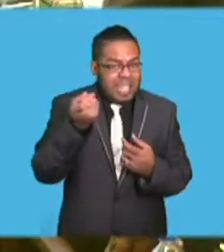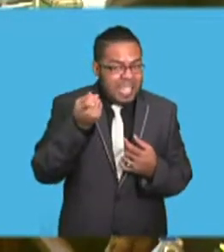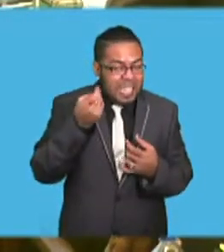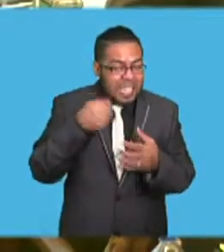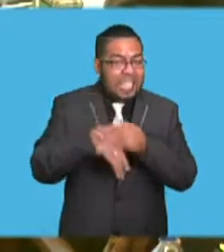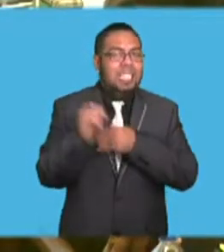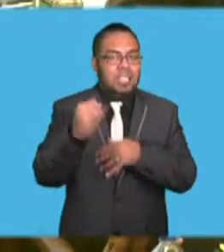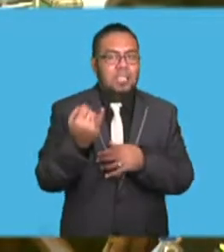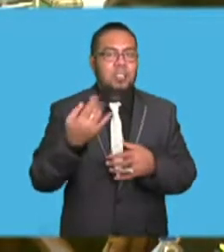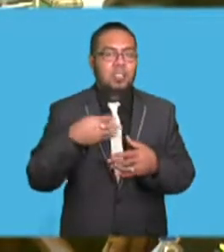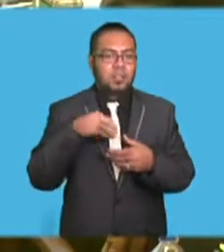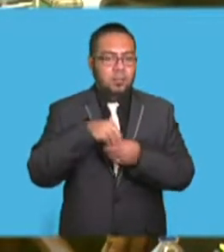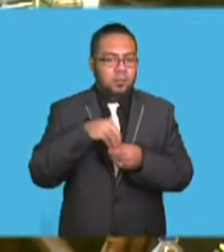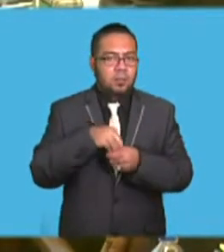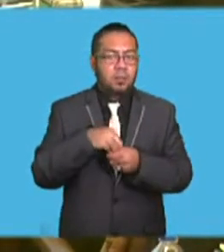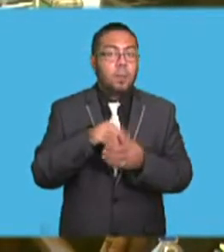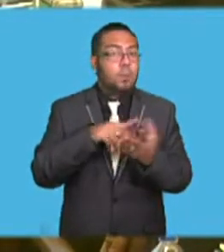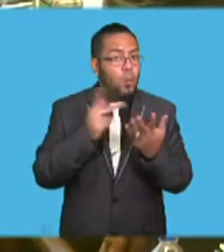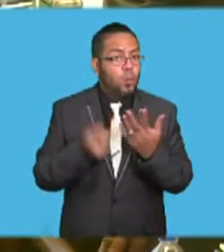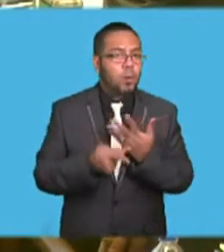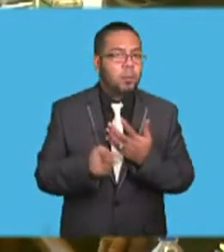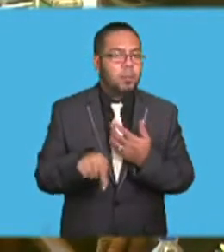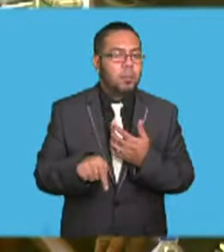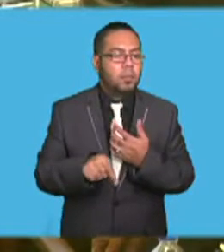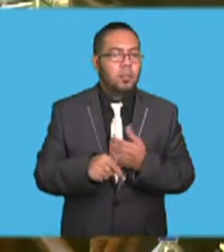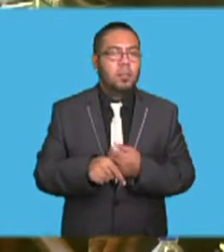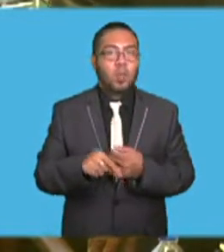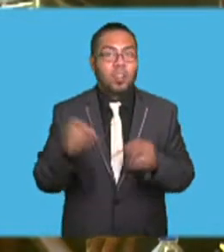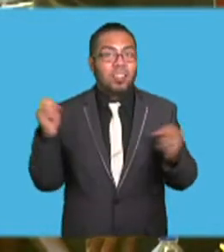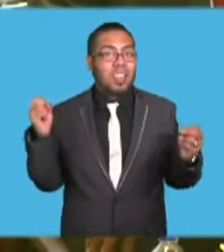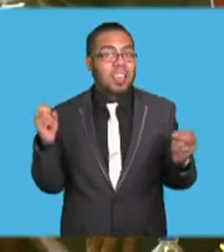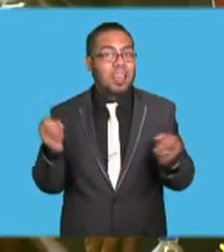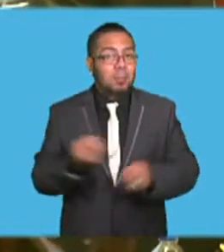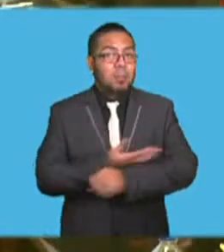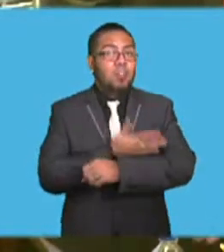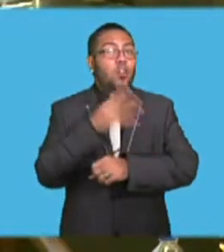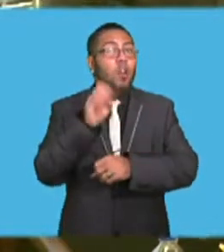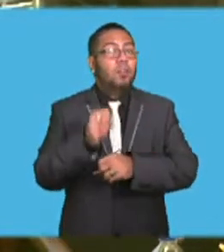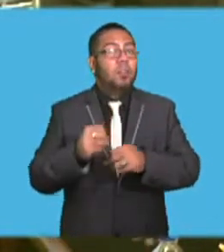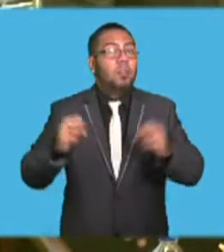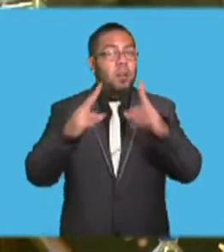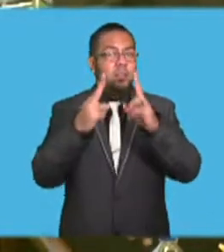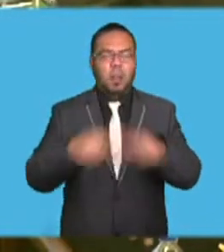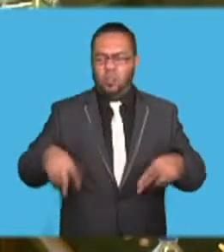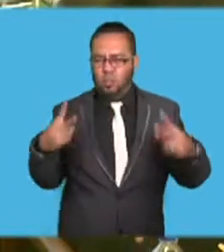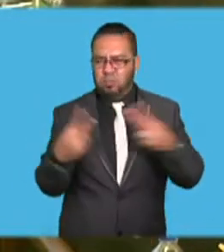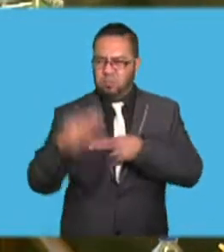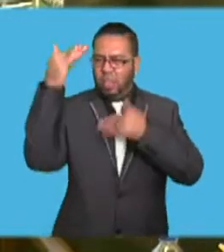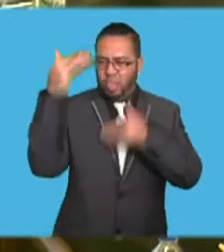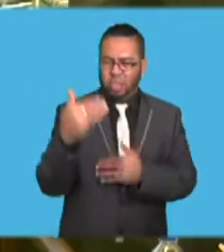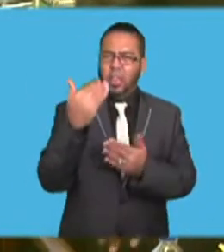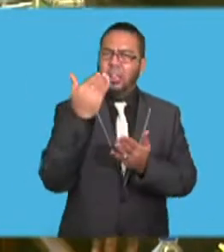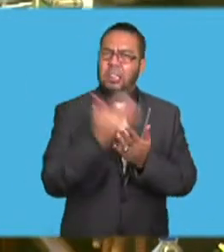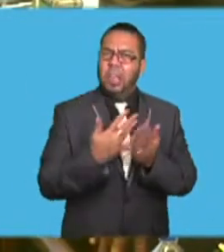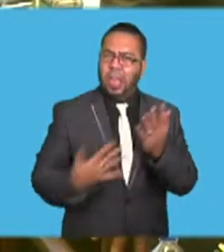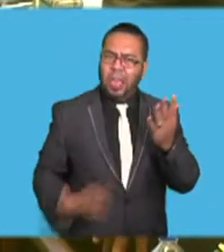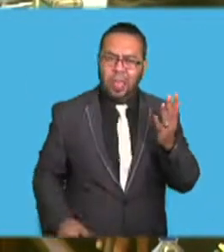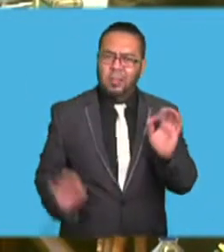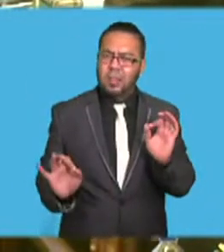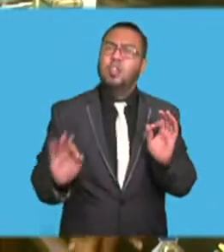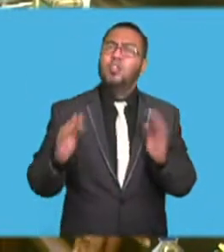focused on the implementation of the Paris Agreement. But to cut it short, Madam Speaker, I'll just touch on the